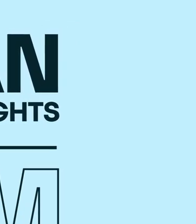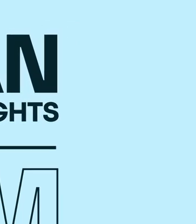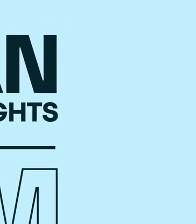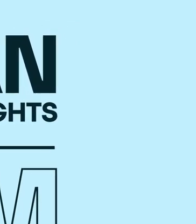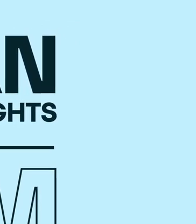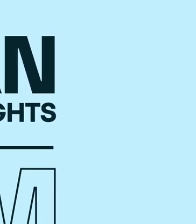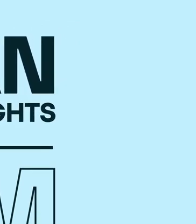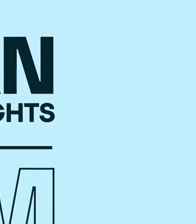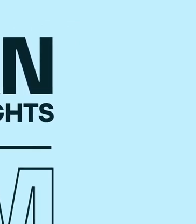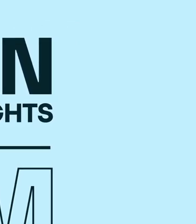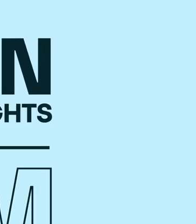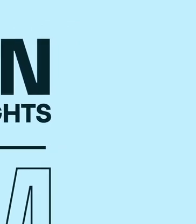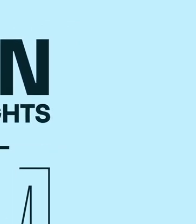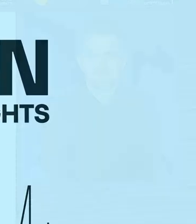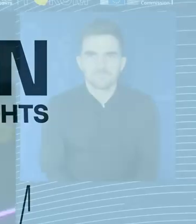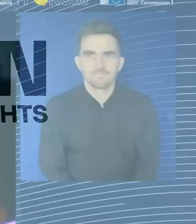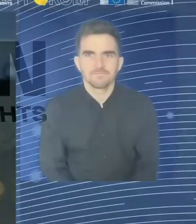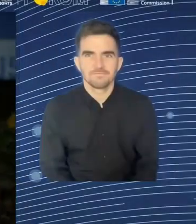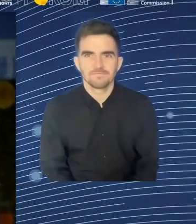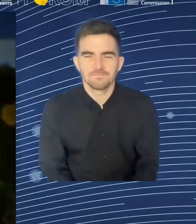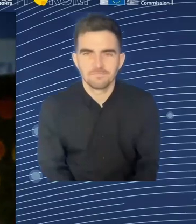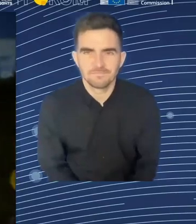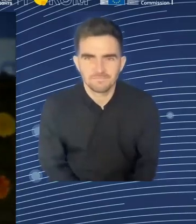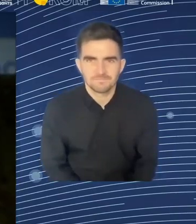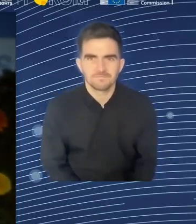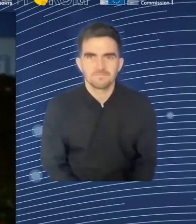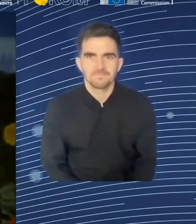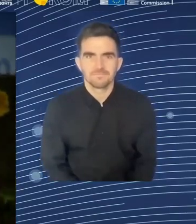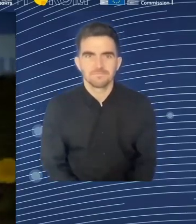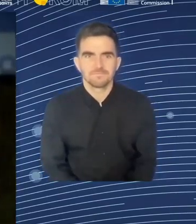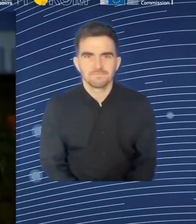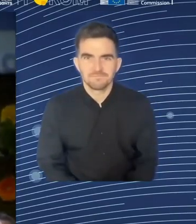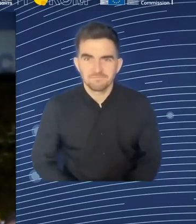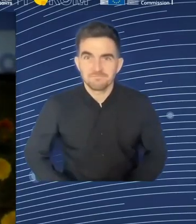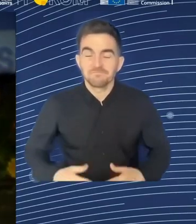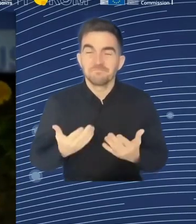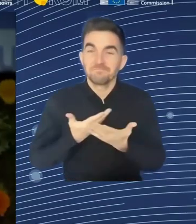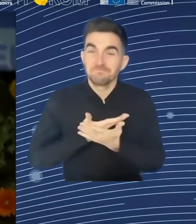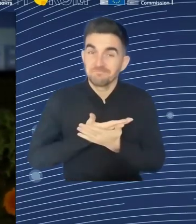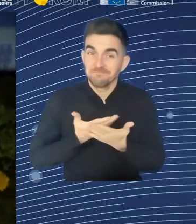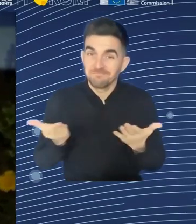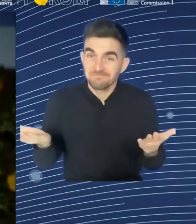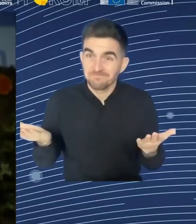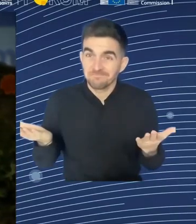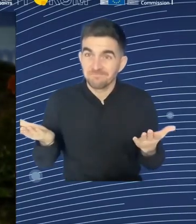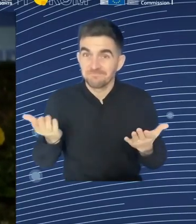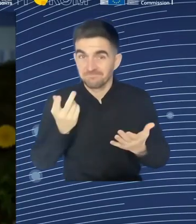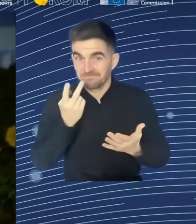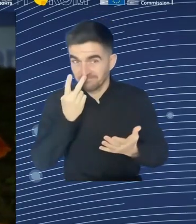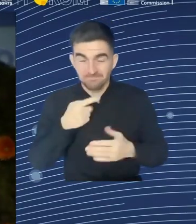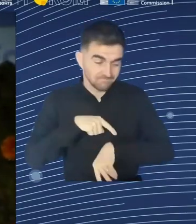Good morning, ladies and gentlemen, and welcome to this first breakout session dedicated to the